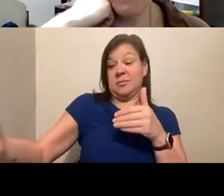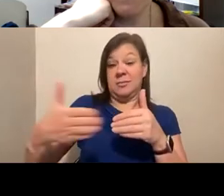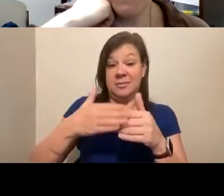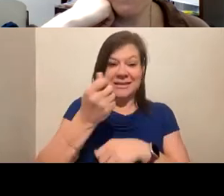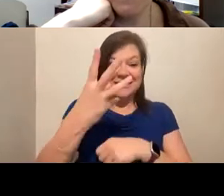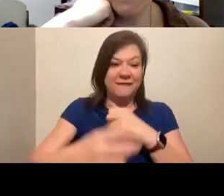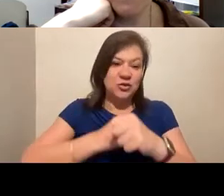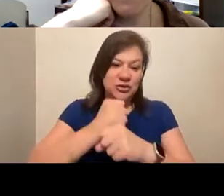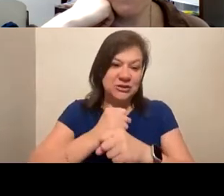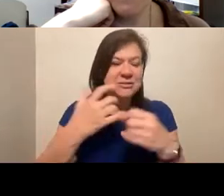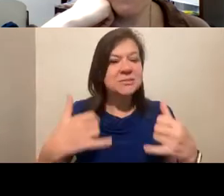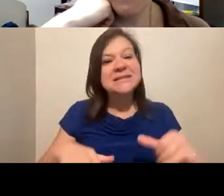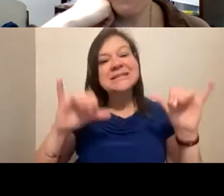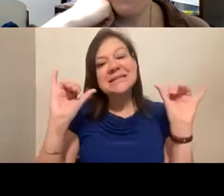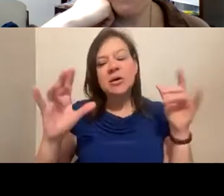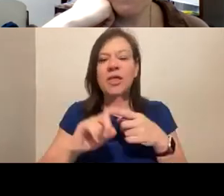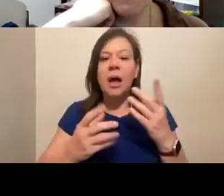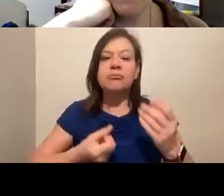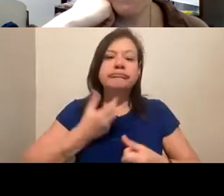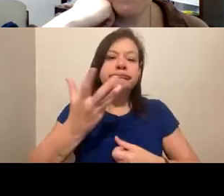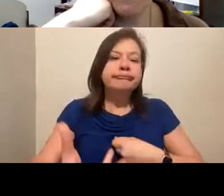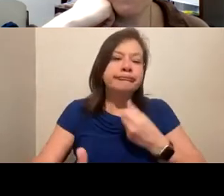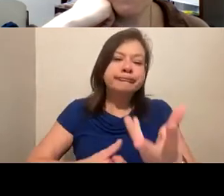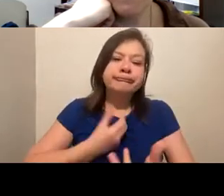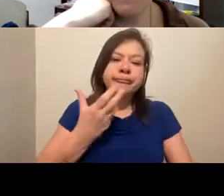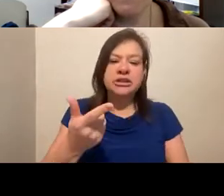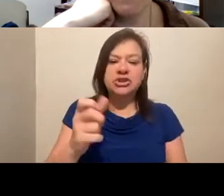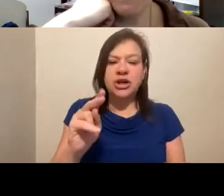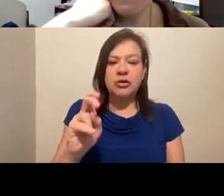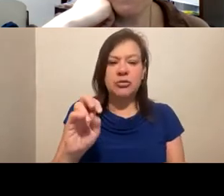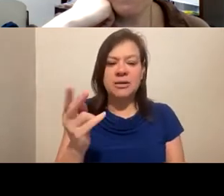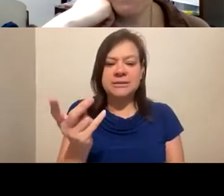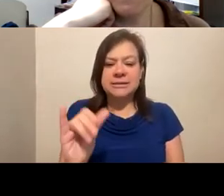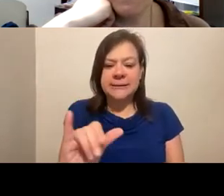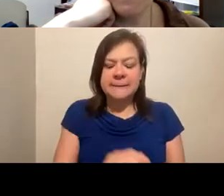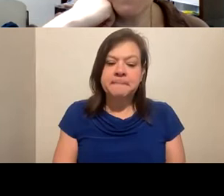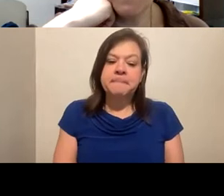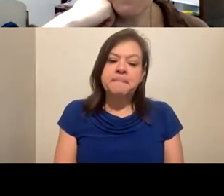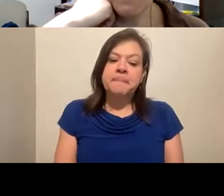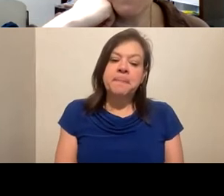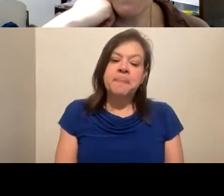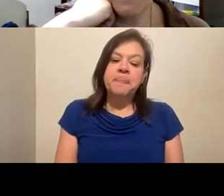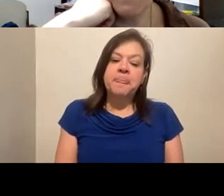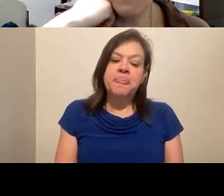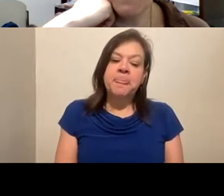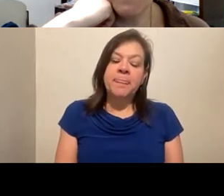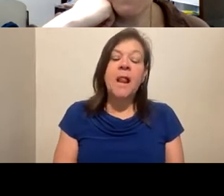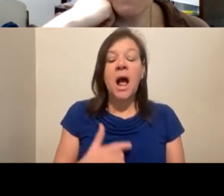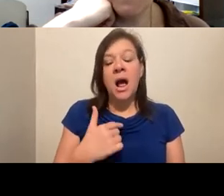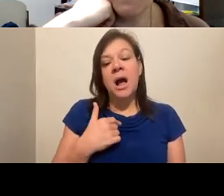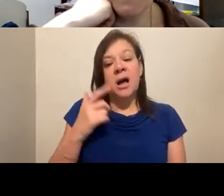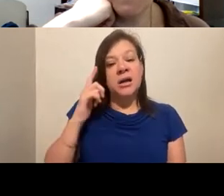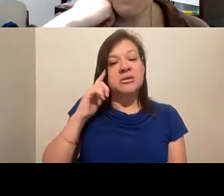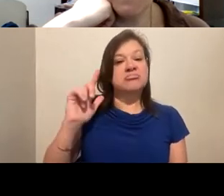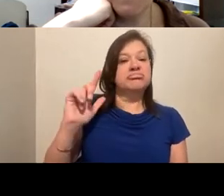But there's still that sort of generosity. I think the other thing that struck me, you know, I definitely second the fact that if